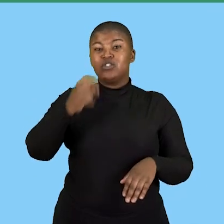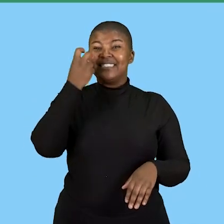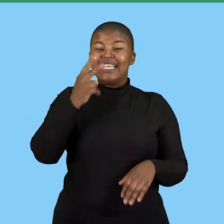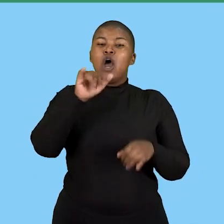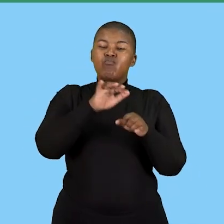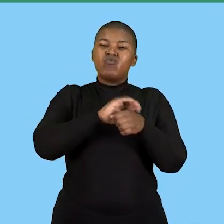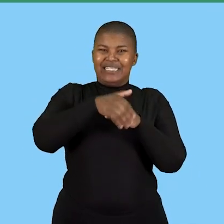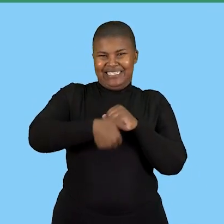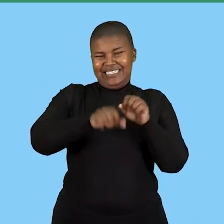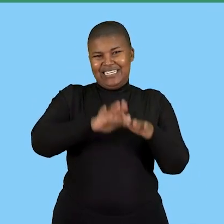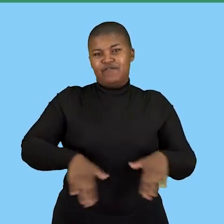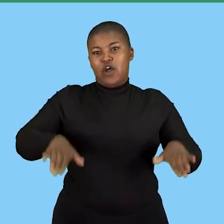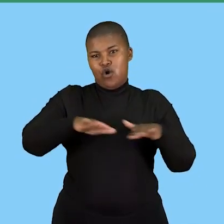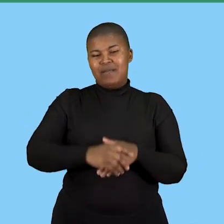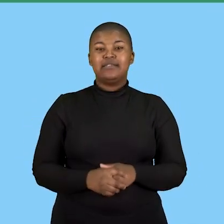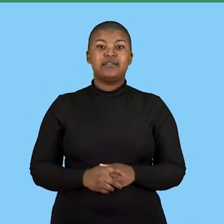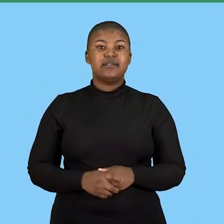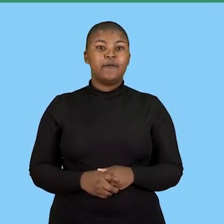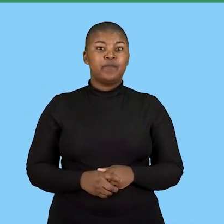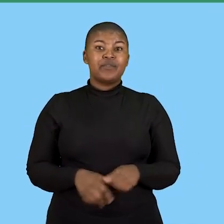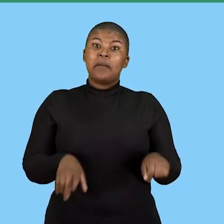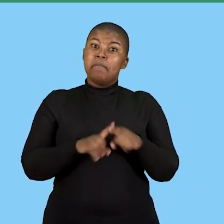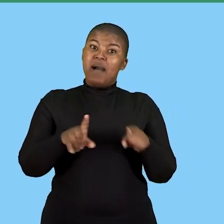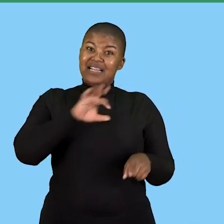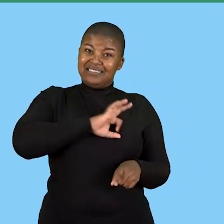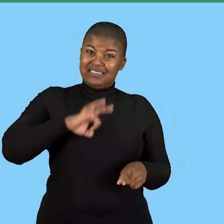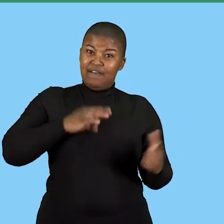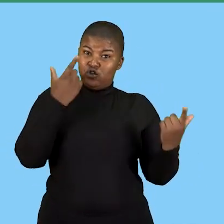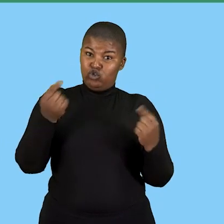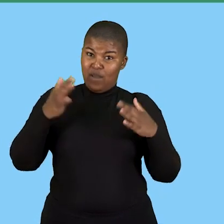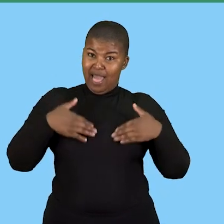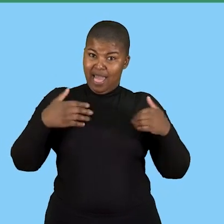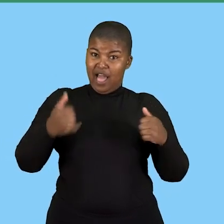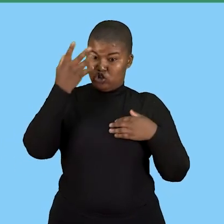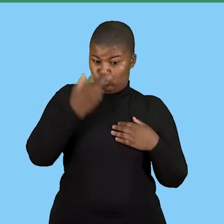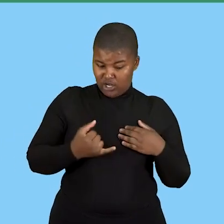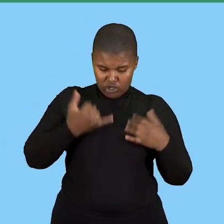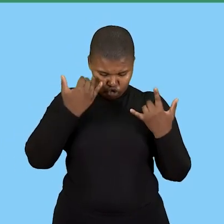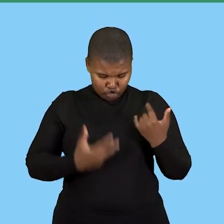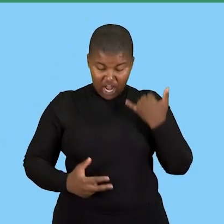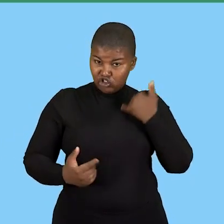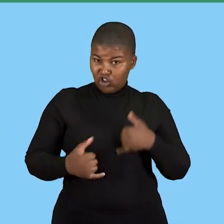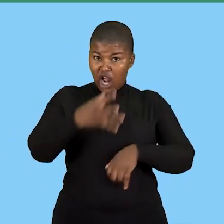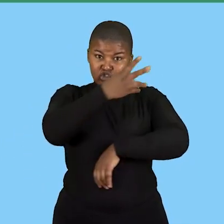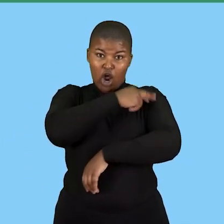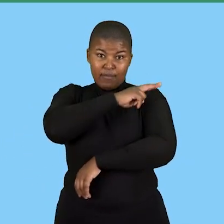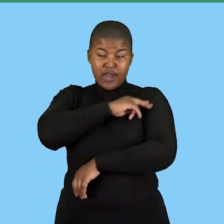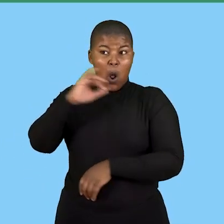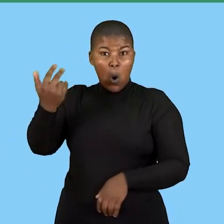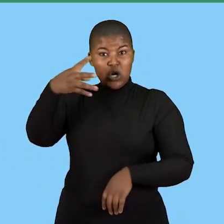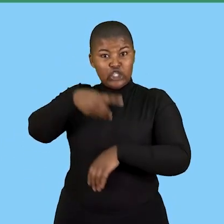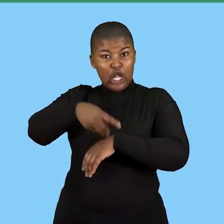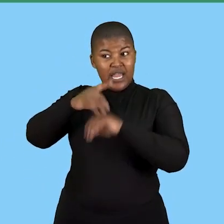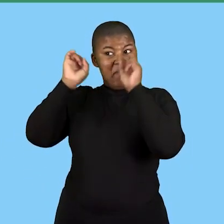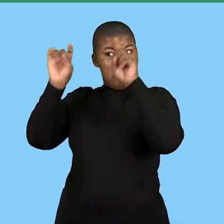this this is protecting the environment but when you're talking about the employees doing regular health checks this is protecting human health